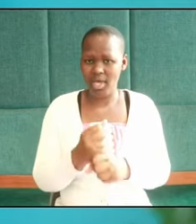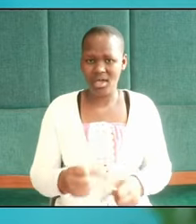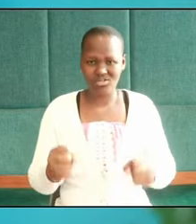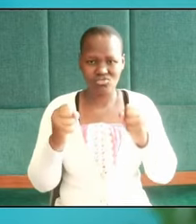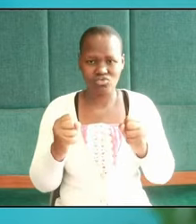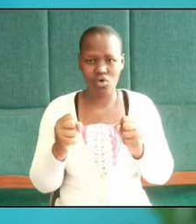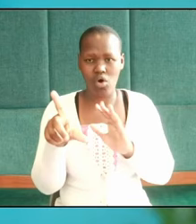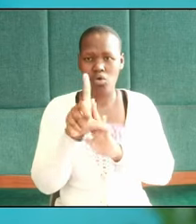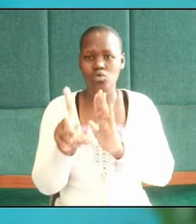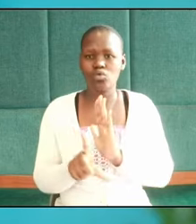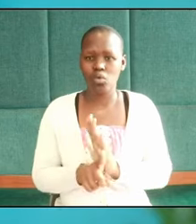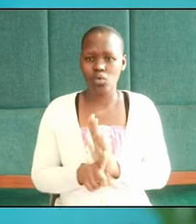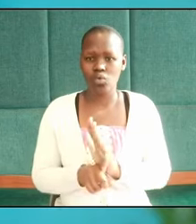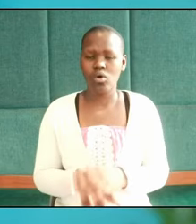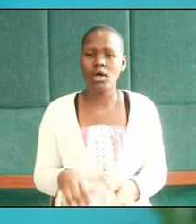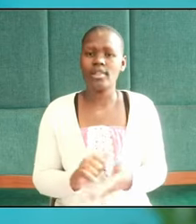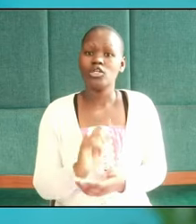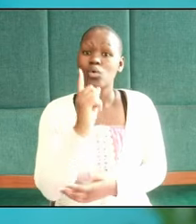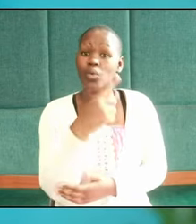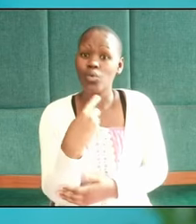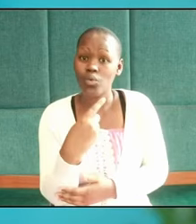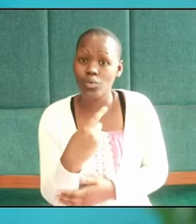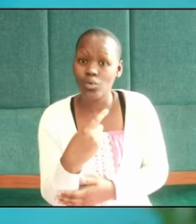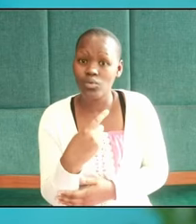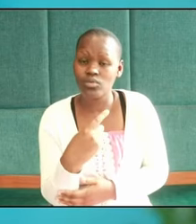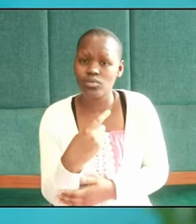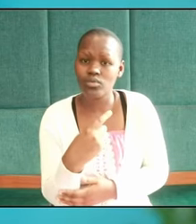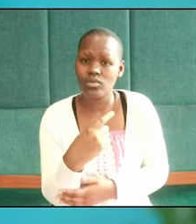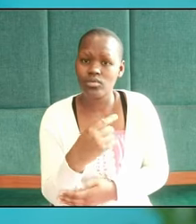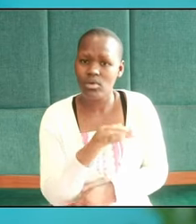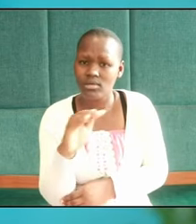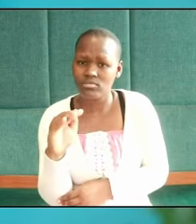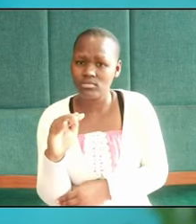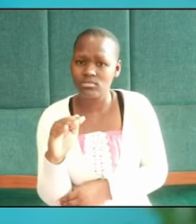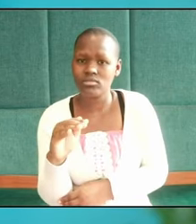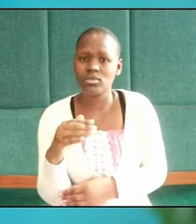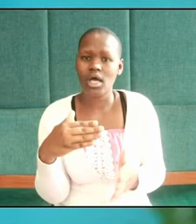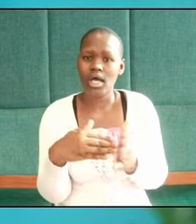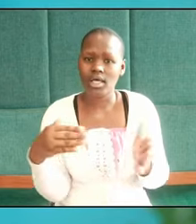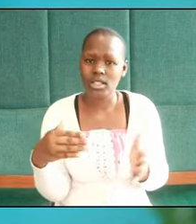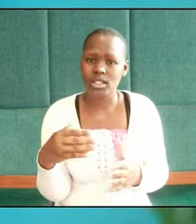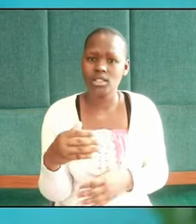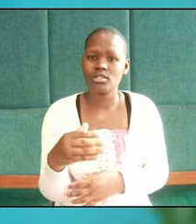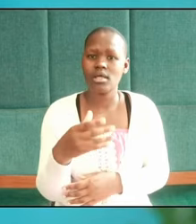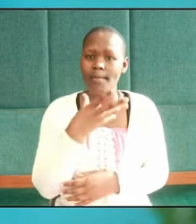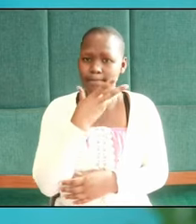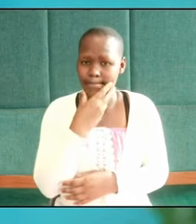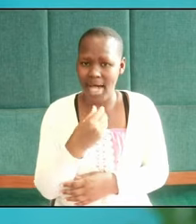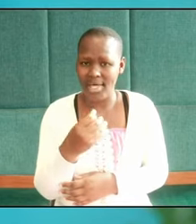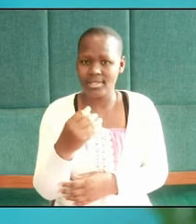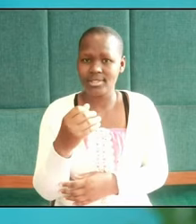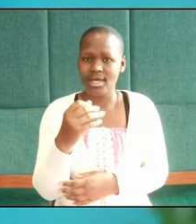that whoever petitions any God or man for 30 days except